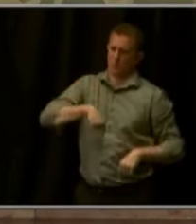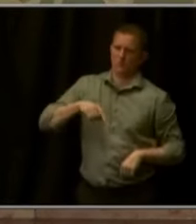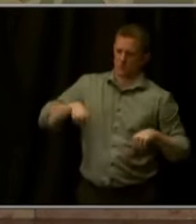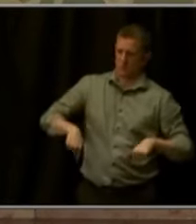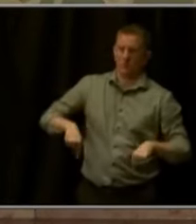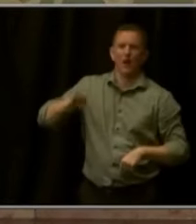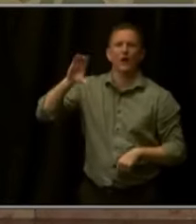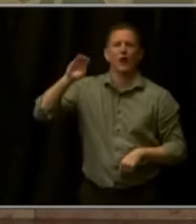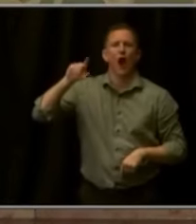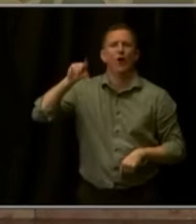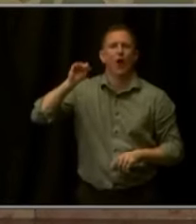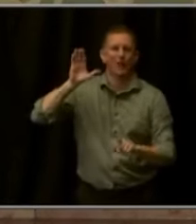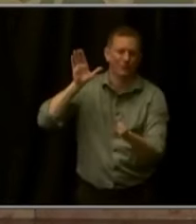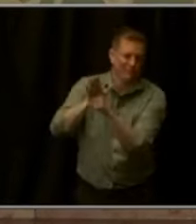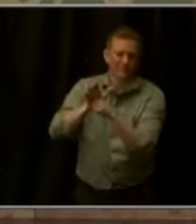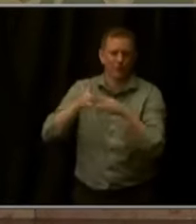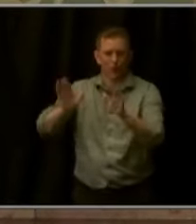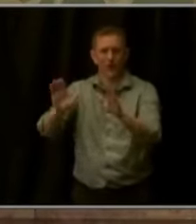easy.